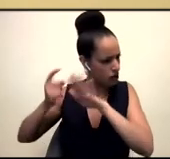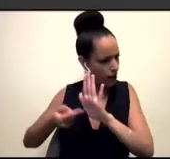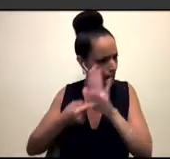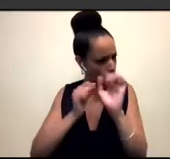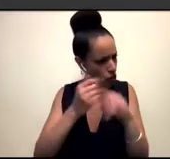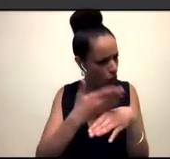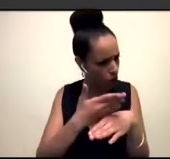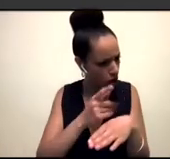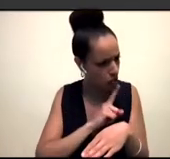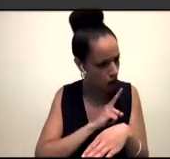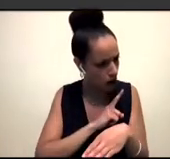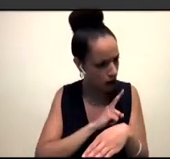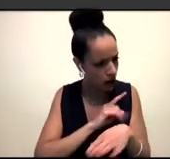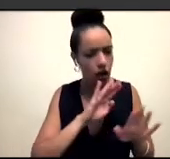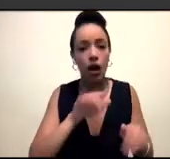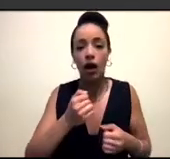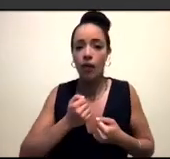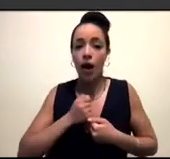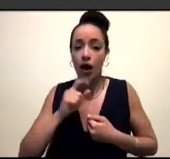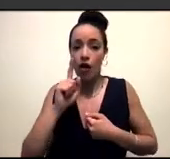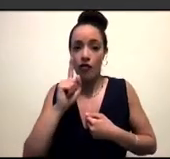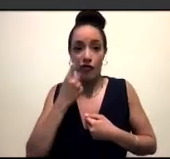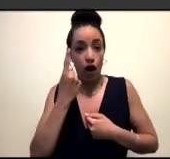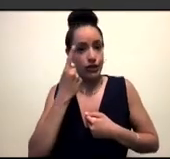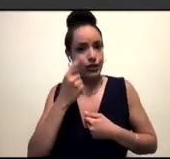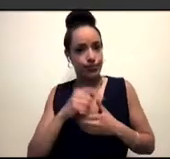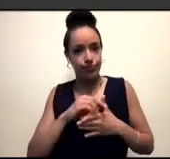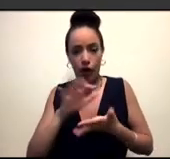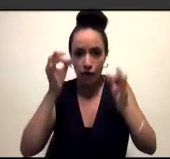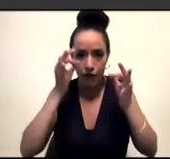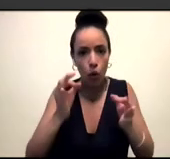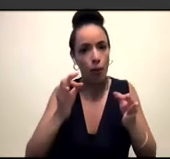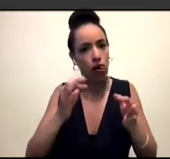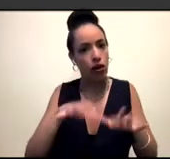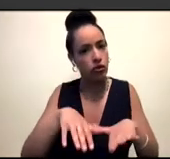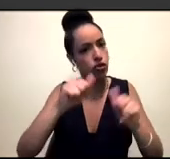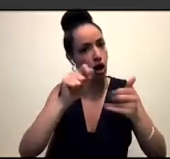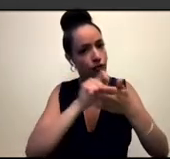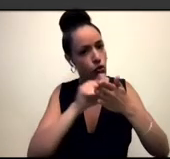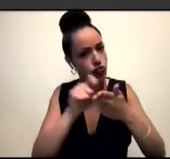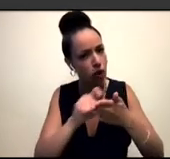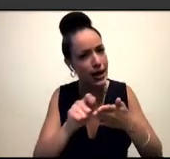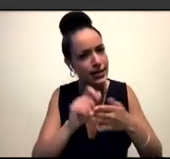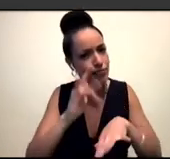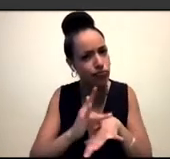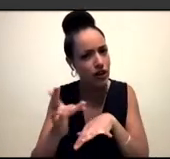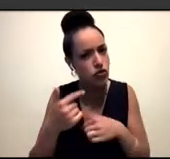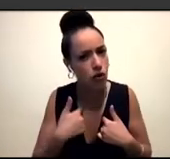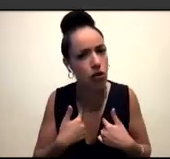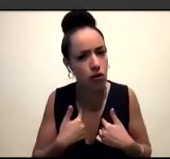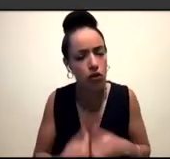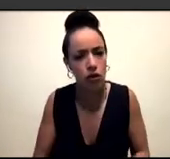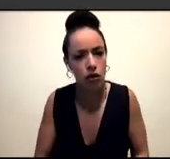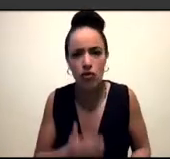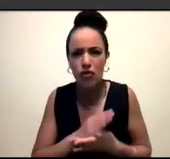So that was like my first entry into writing, like formally, and the way that it happened was so non